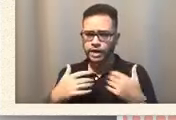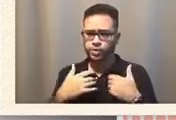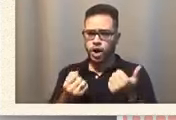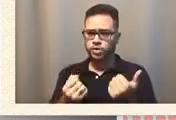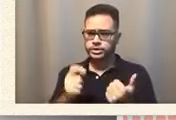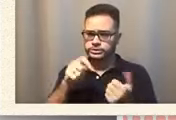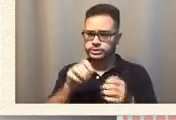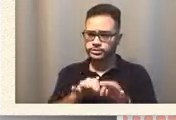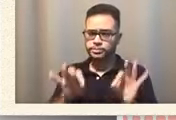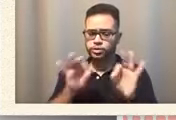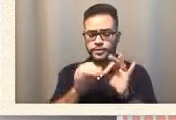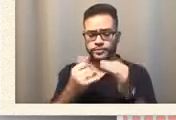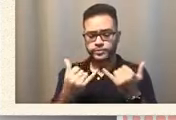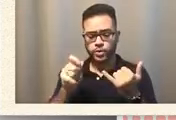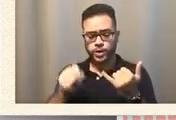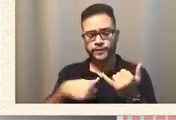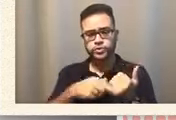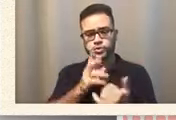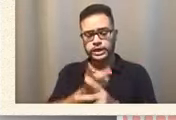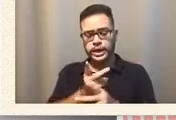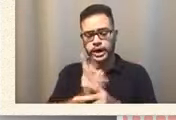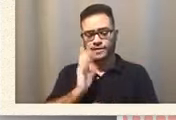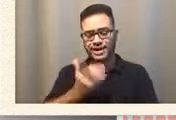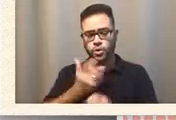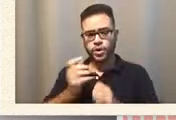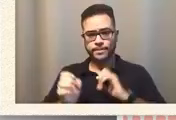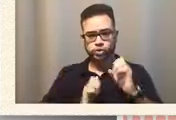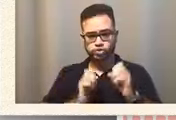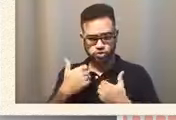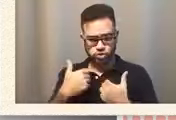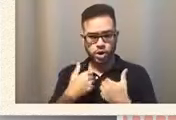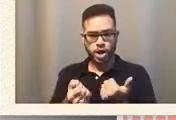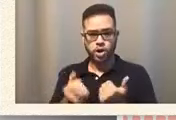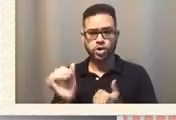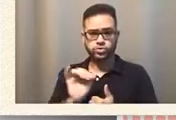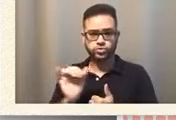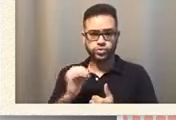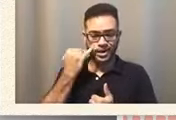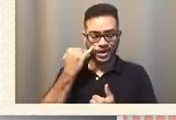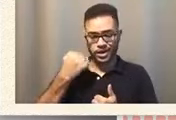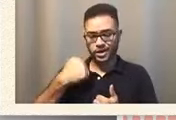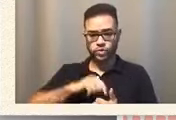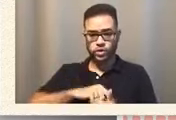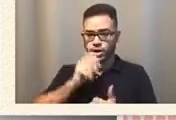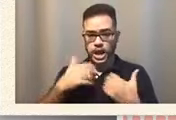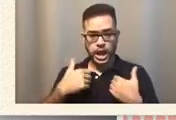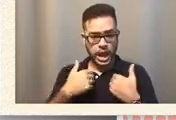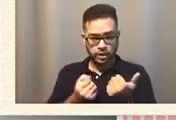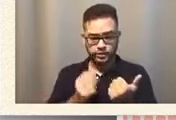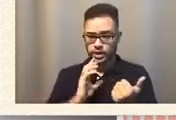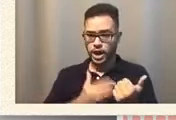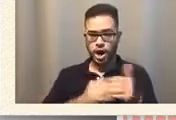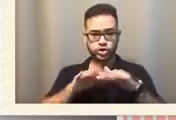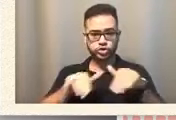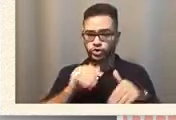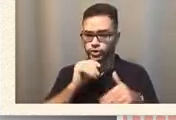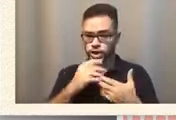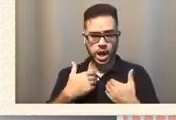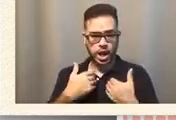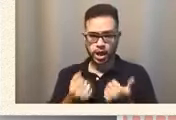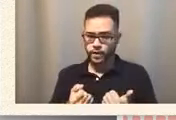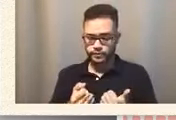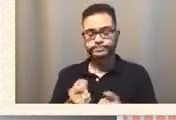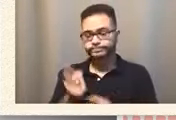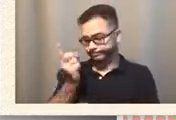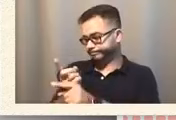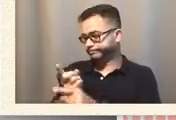of our emotional health as well. If we're not healthy, our kids aren't going to be healthy. Exactly. If